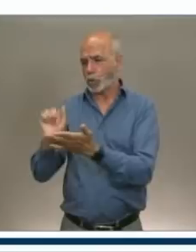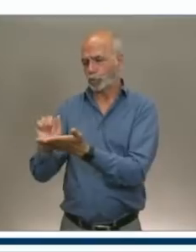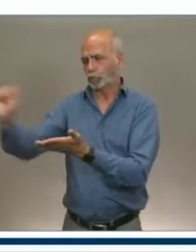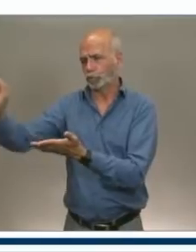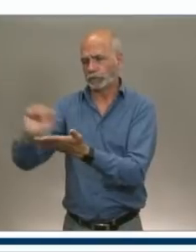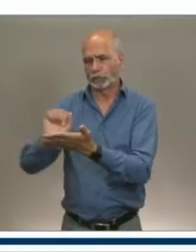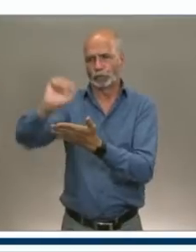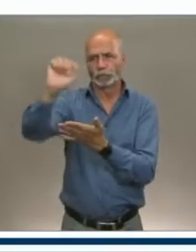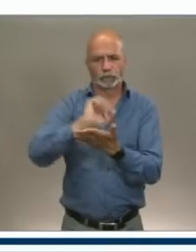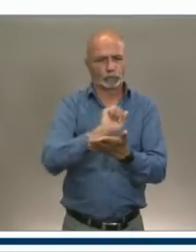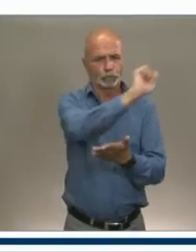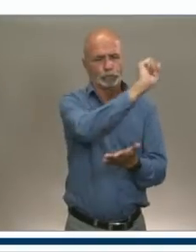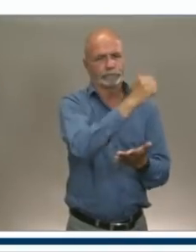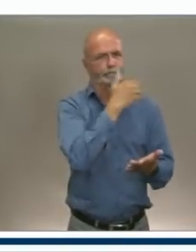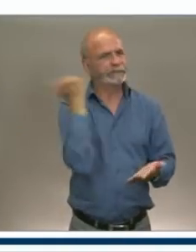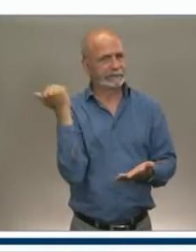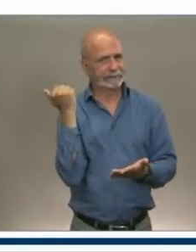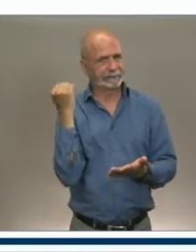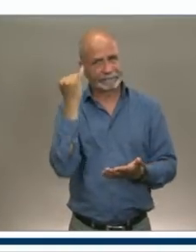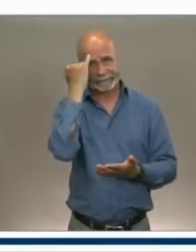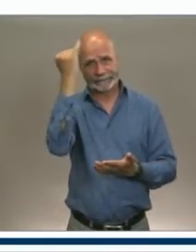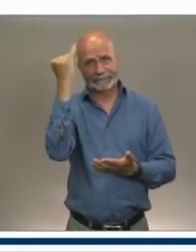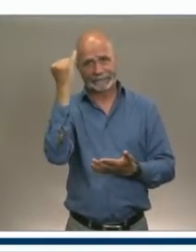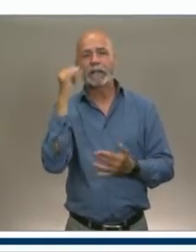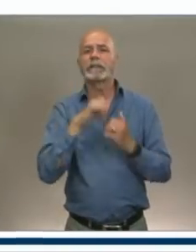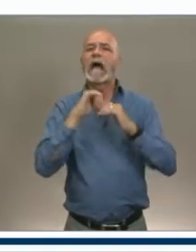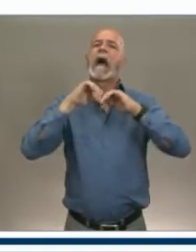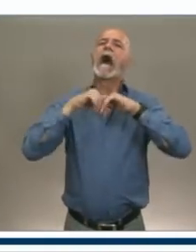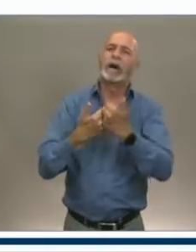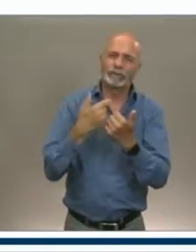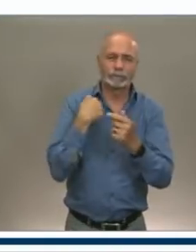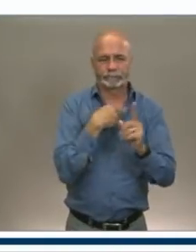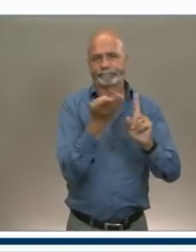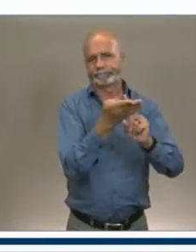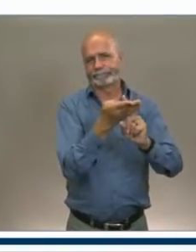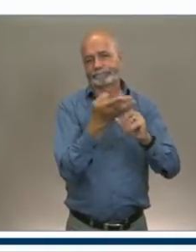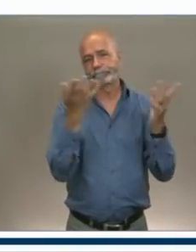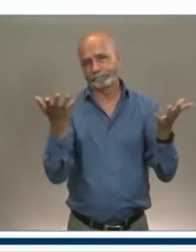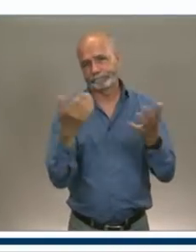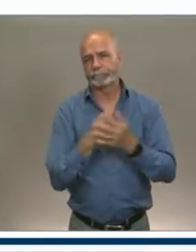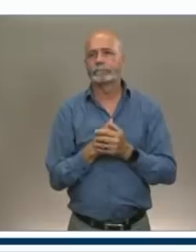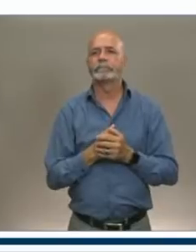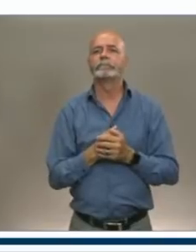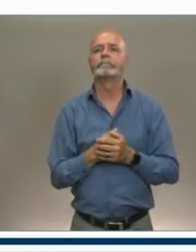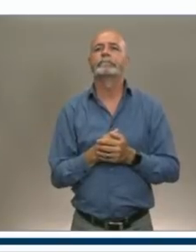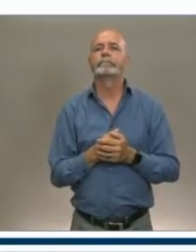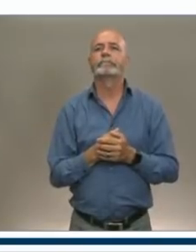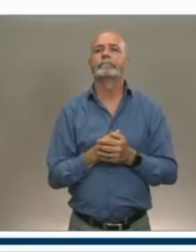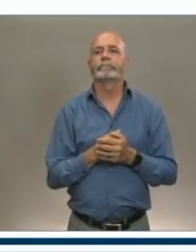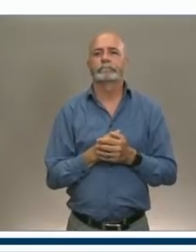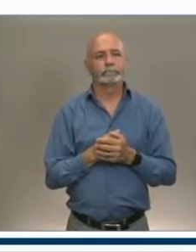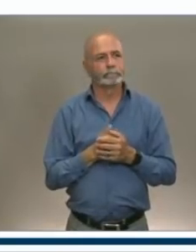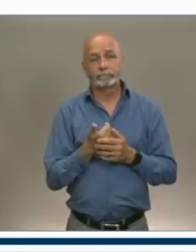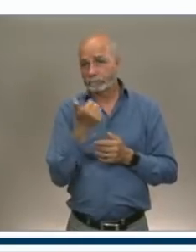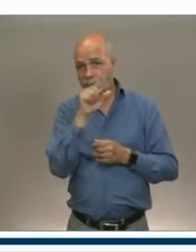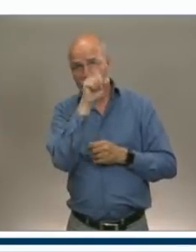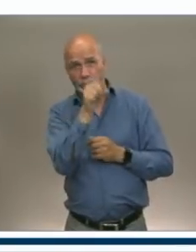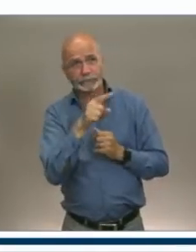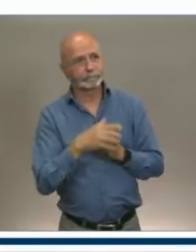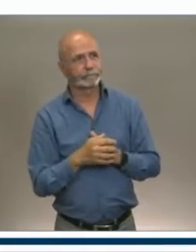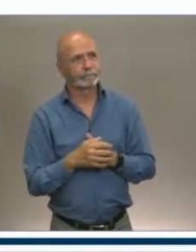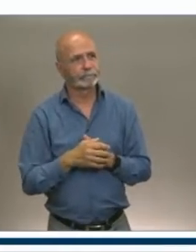that was where we landed with their help. Pat, do you have a follow-up question? Yes, I do.